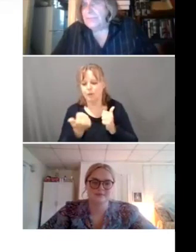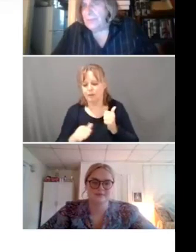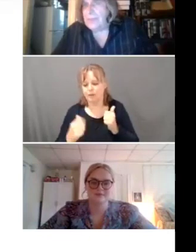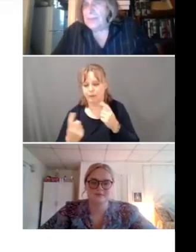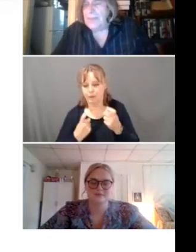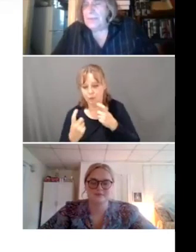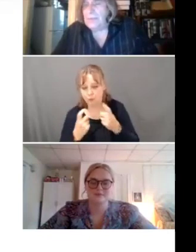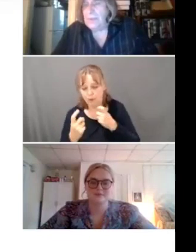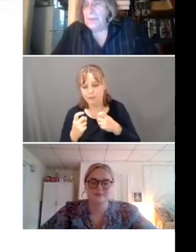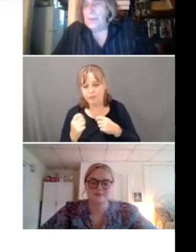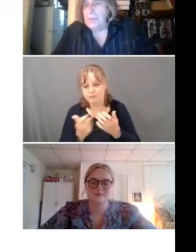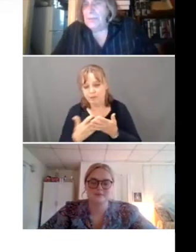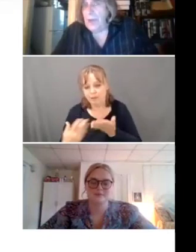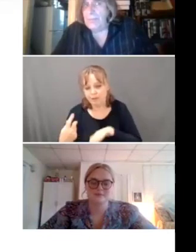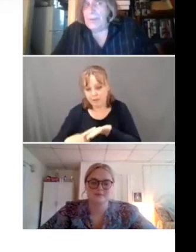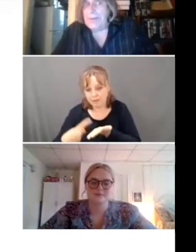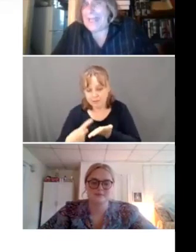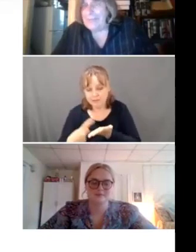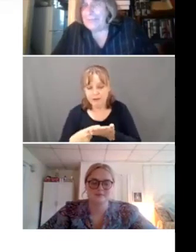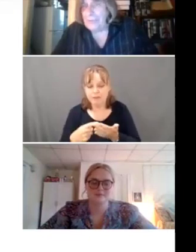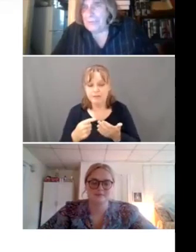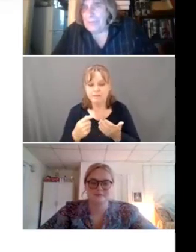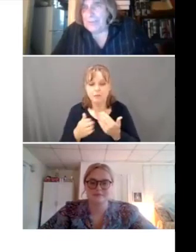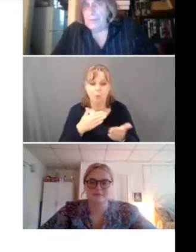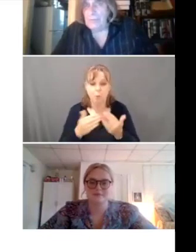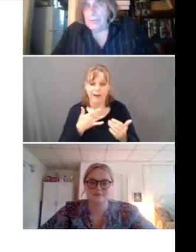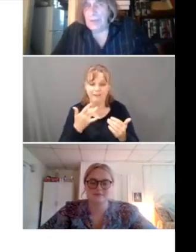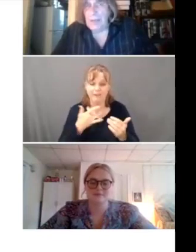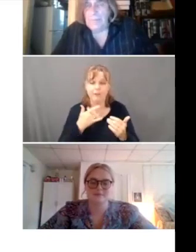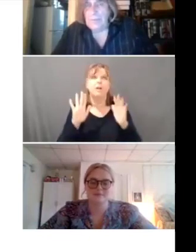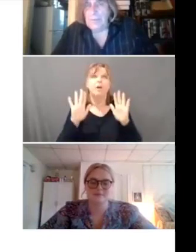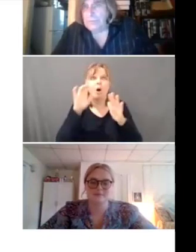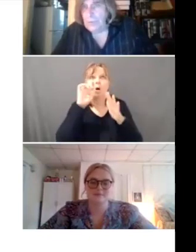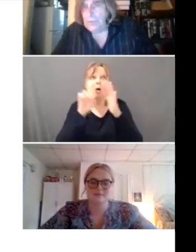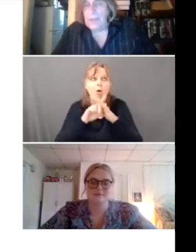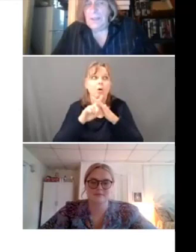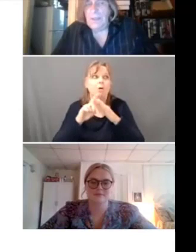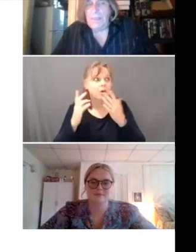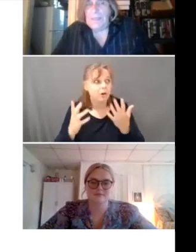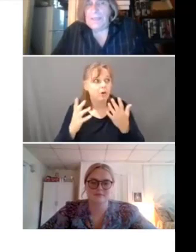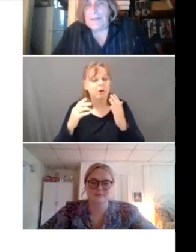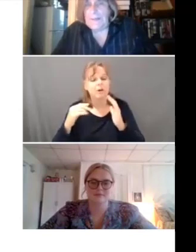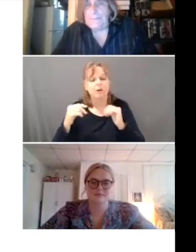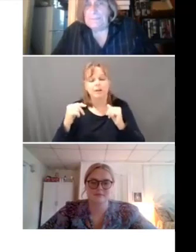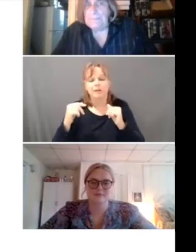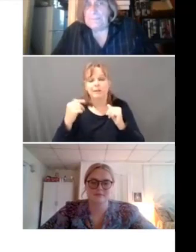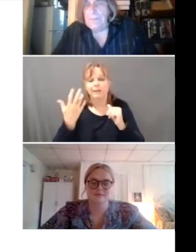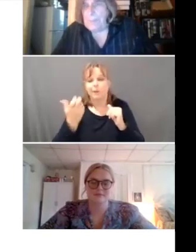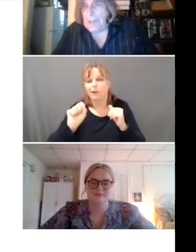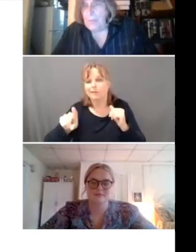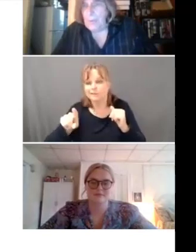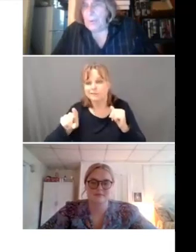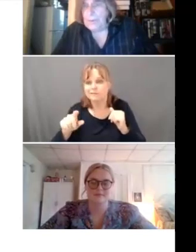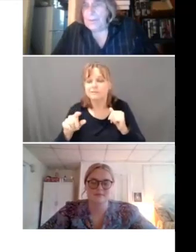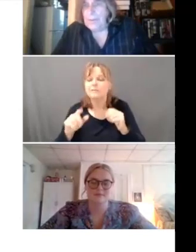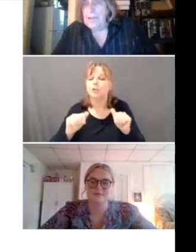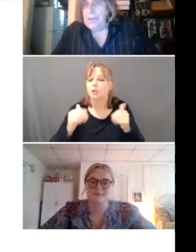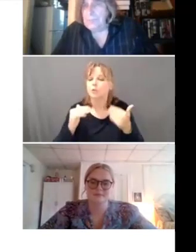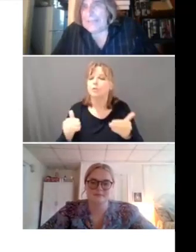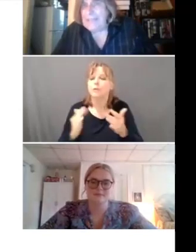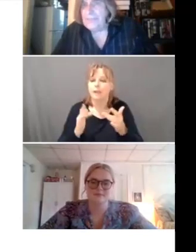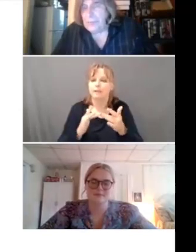or something that you thought about after reviewing the PowerPoint.